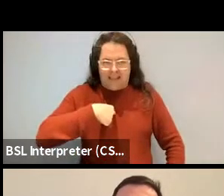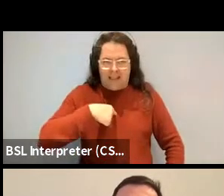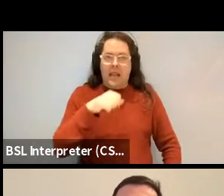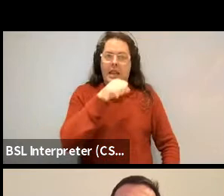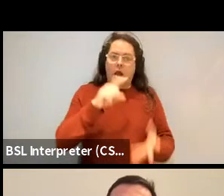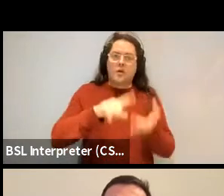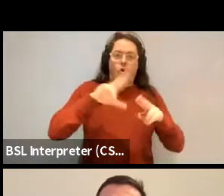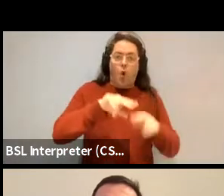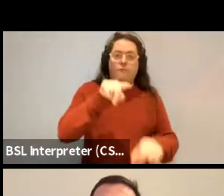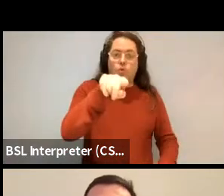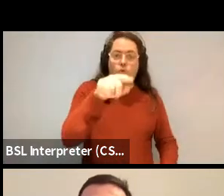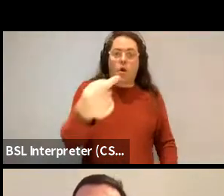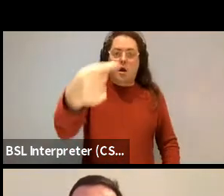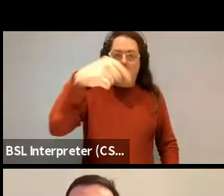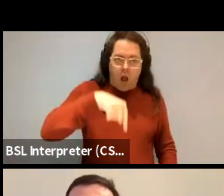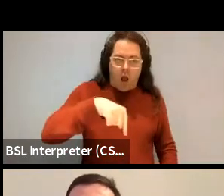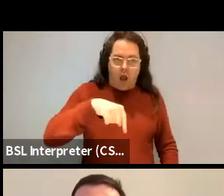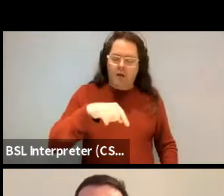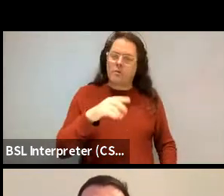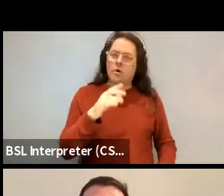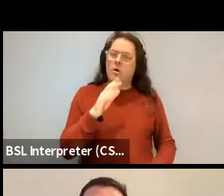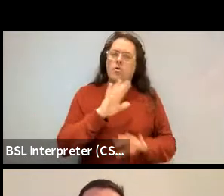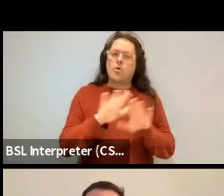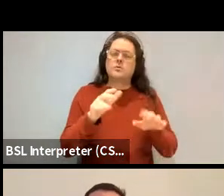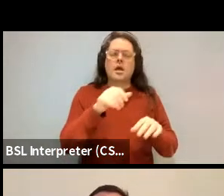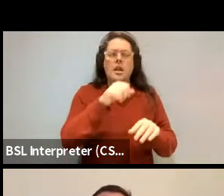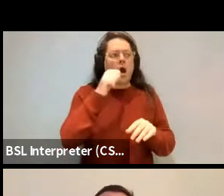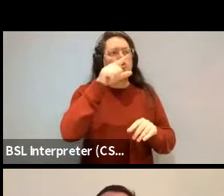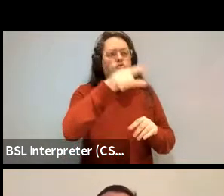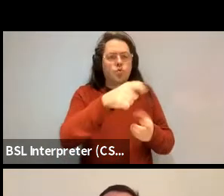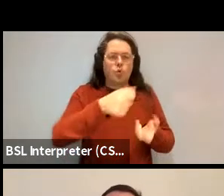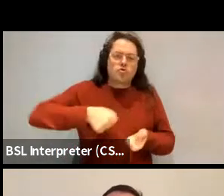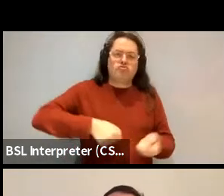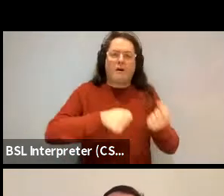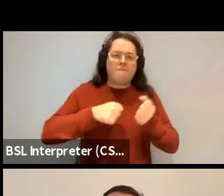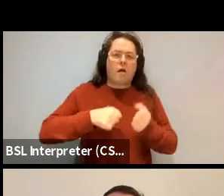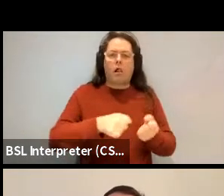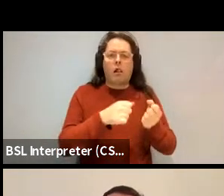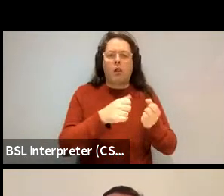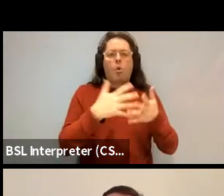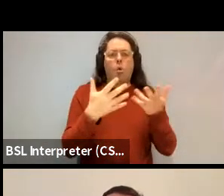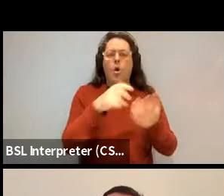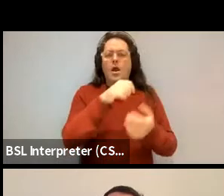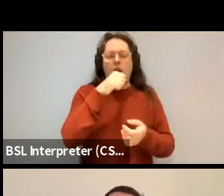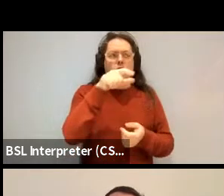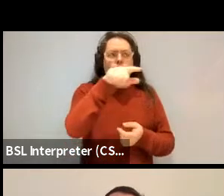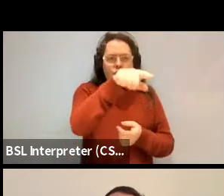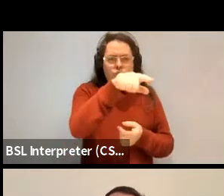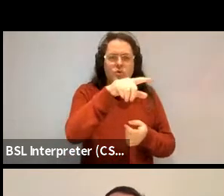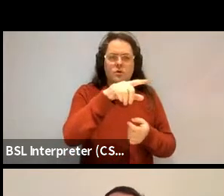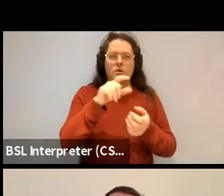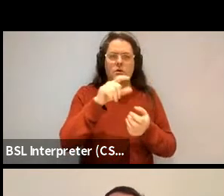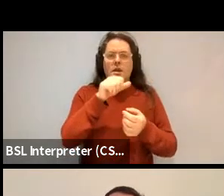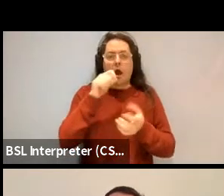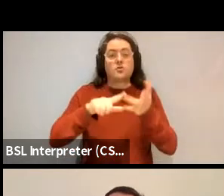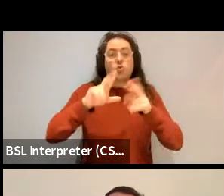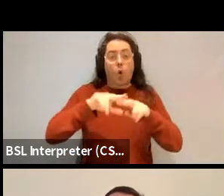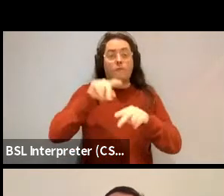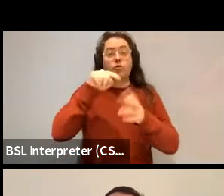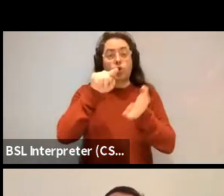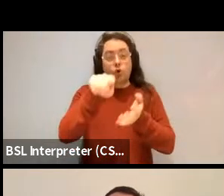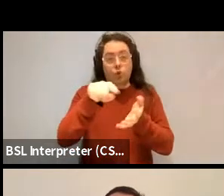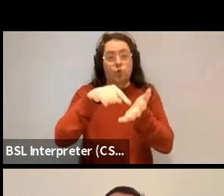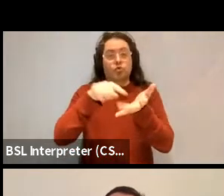come like, you know, not nice of you to shovel the lawn or nice of you to make dinner. It's nice of you to be here is the, is the kind of phrase.